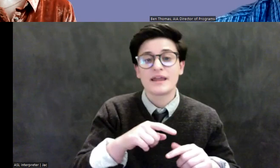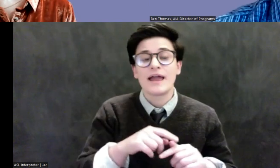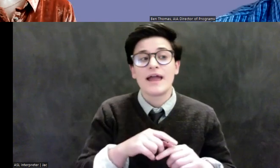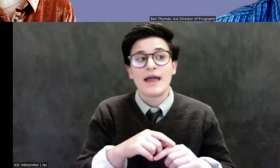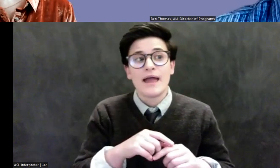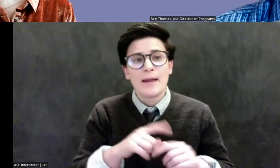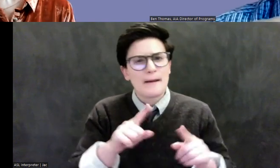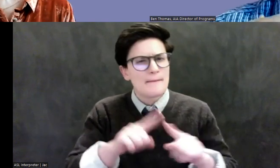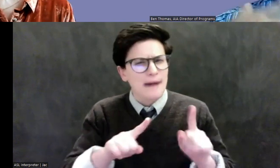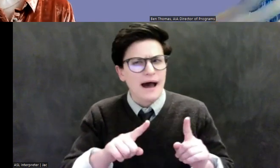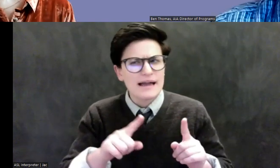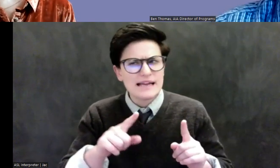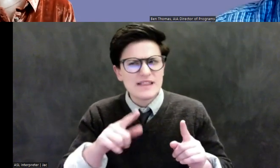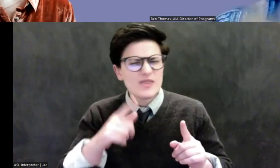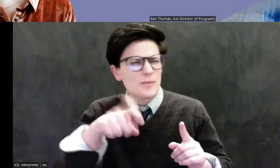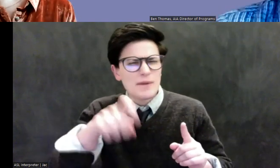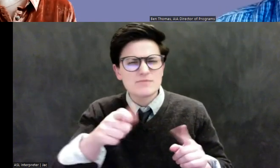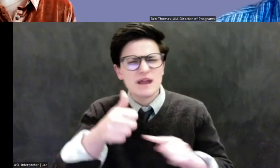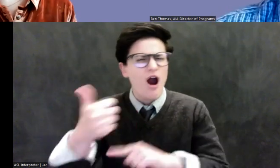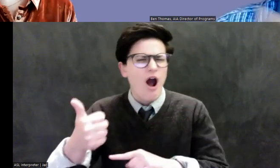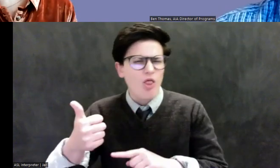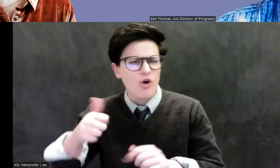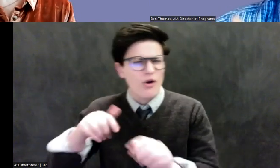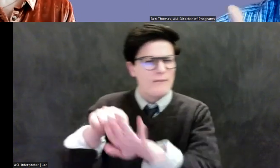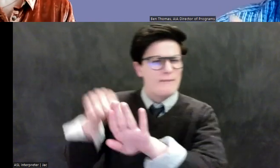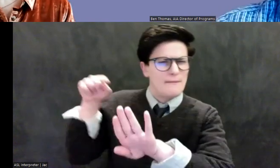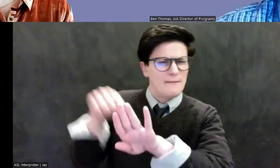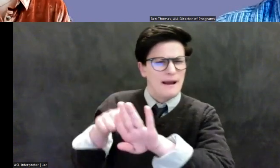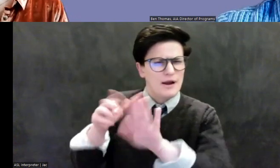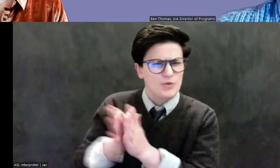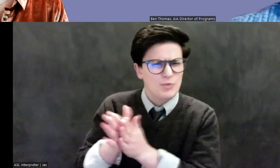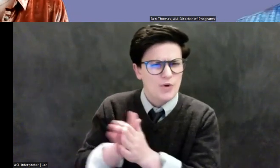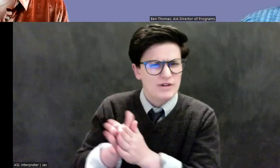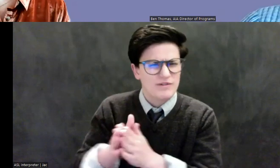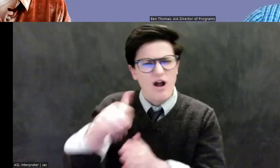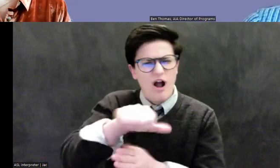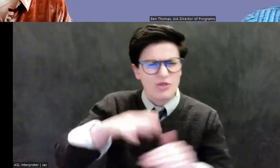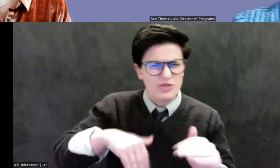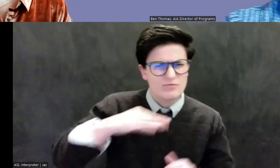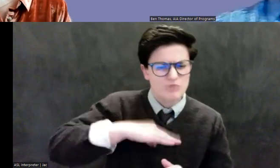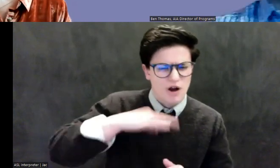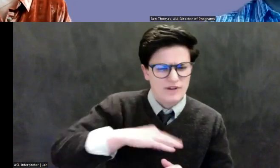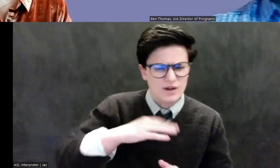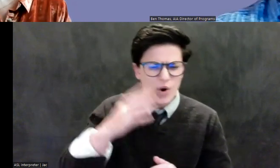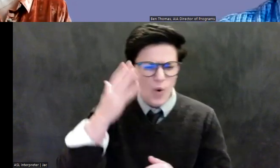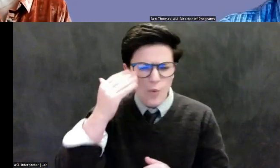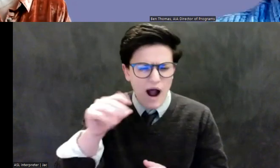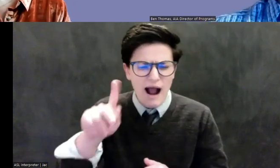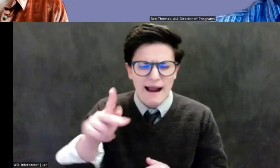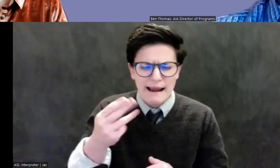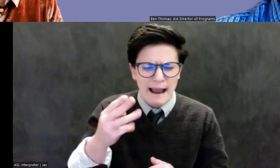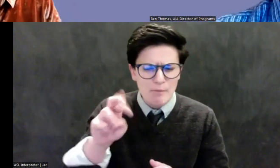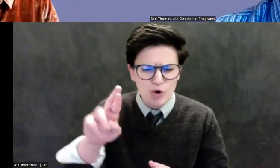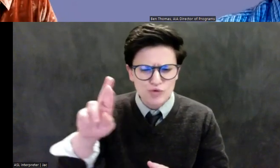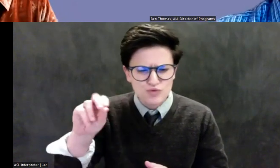profit motive. So what is, why are the Khmer Rouge and Daesh and things, why are they exploiting antiquities and